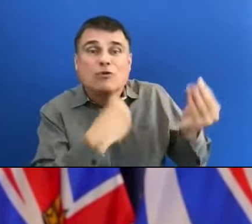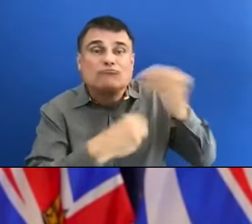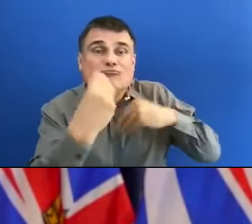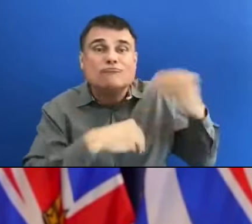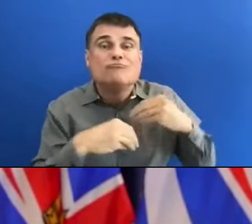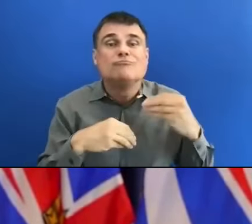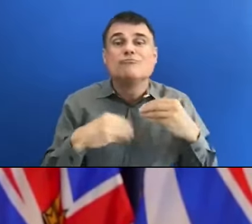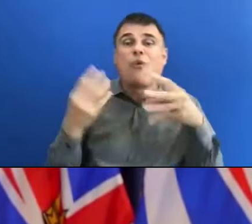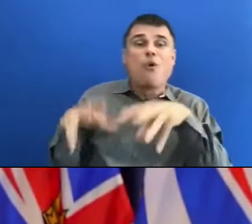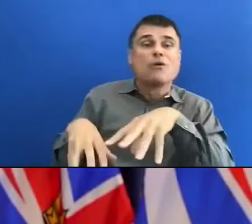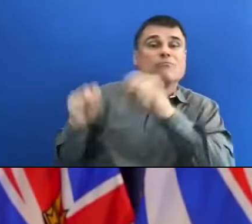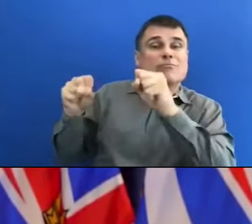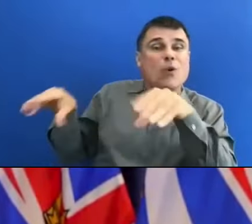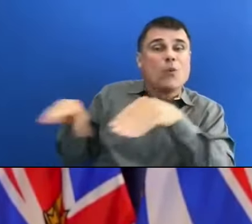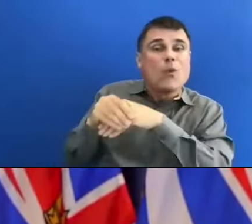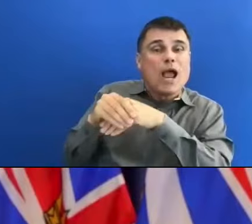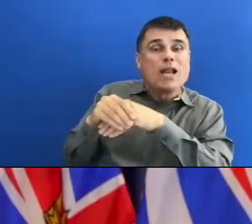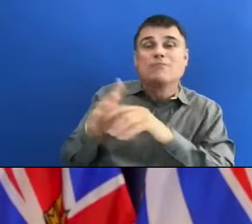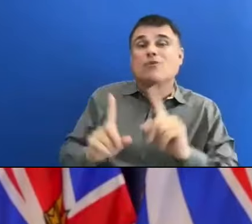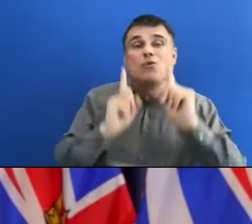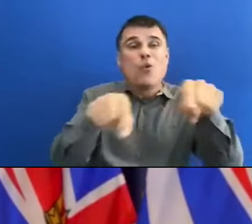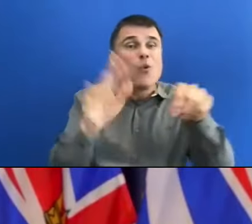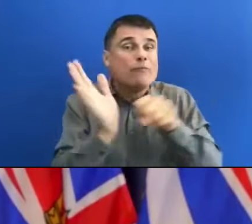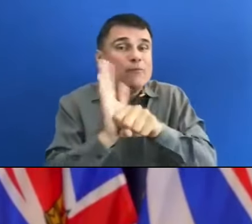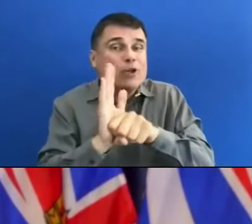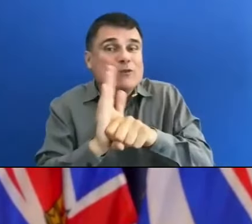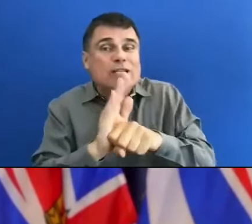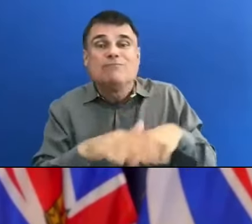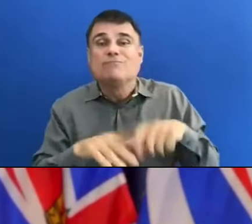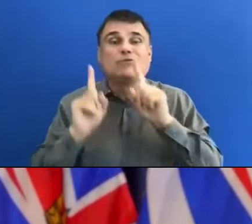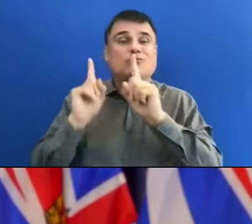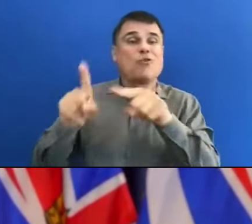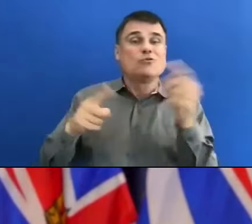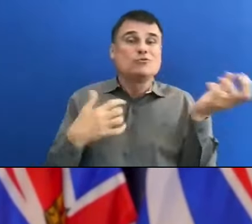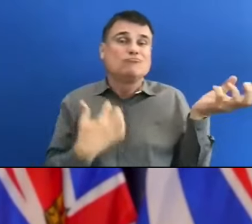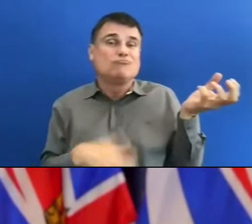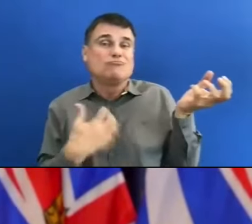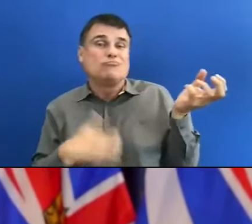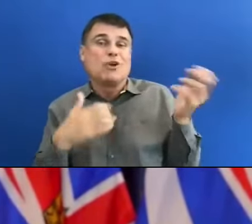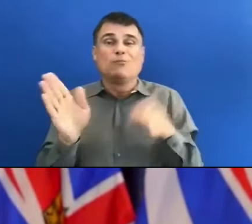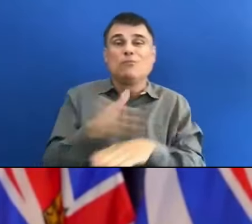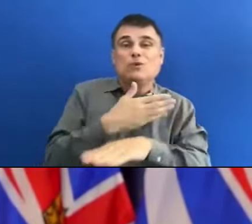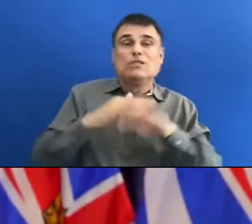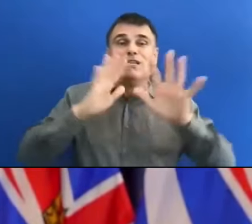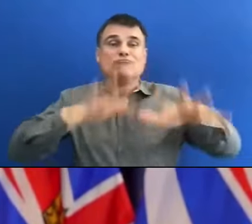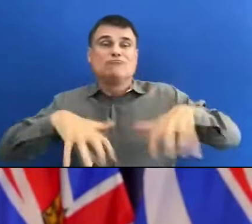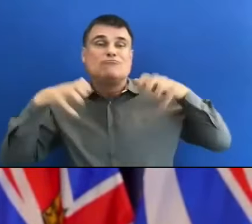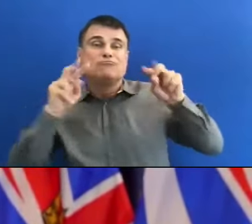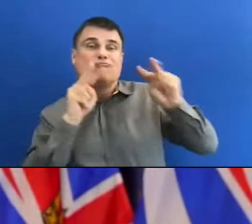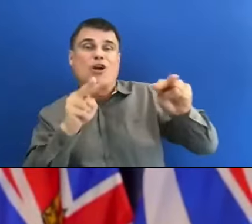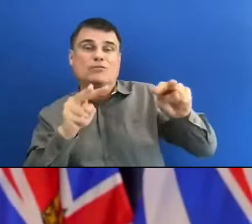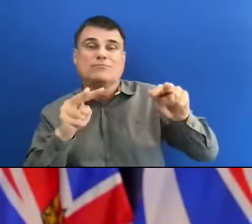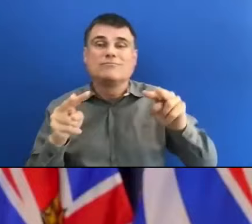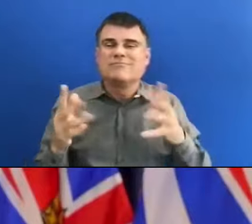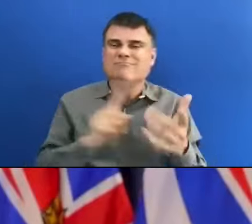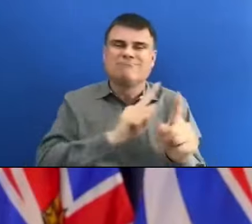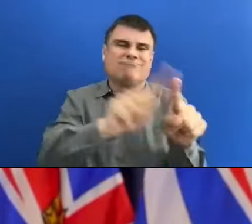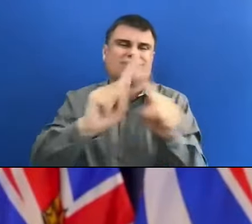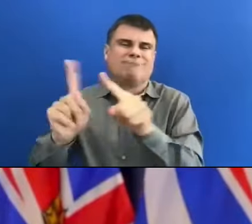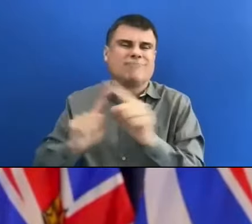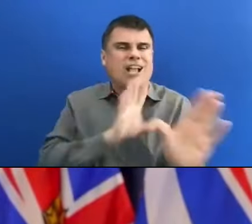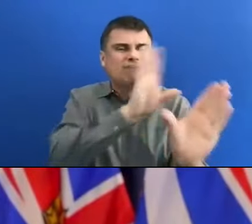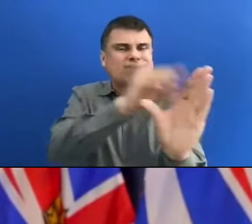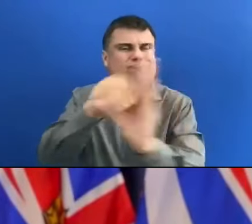go to the theatre. We can go to a concert. We can engage again in what makes life so important. That's the interaction of people together.